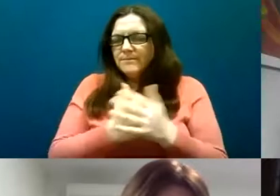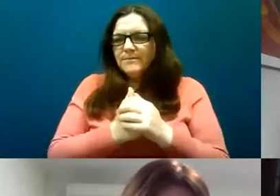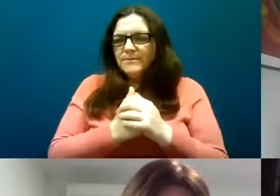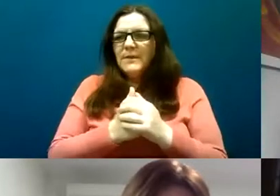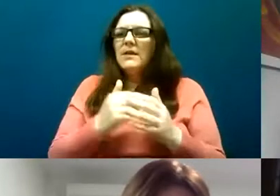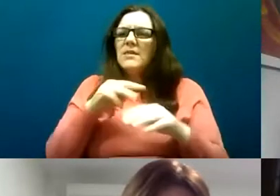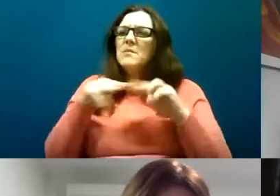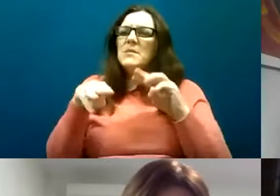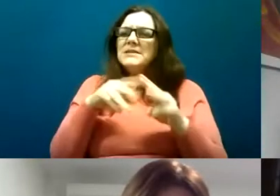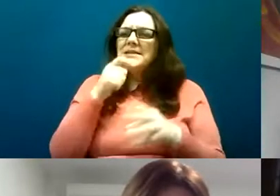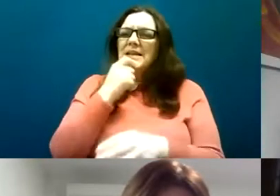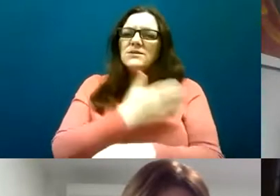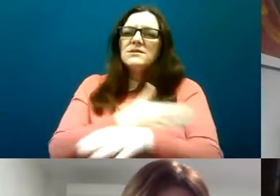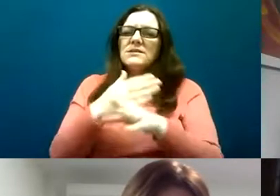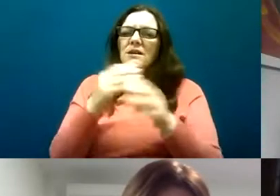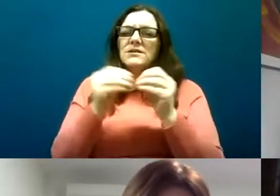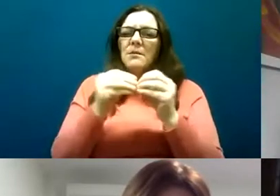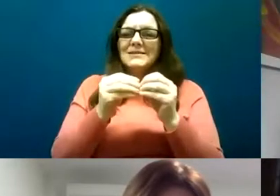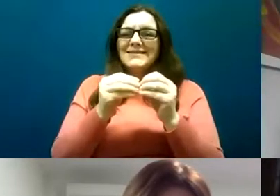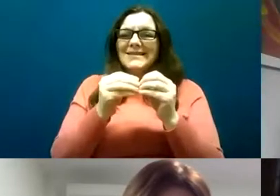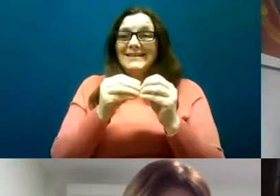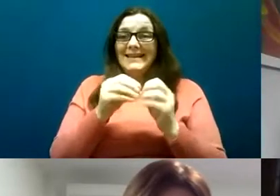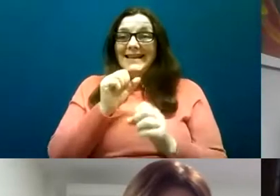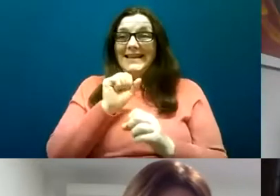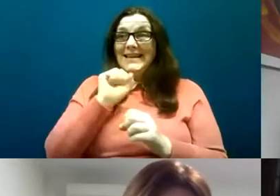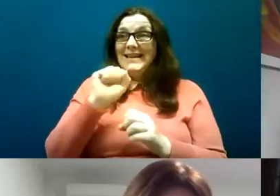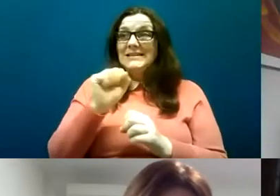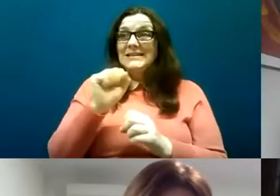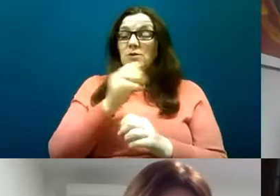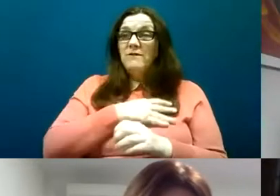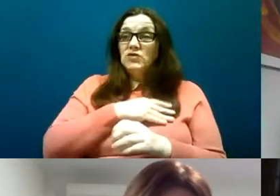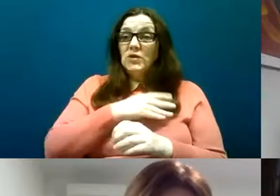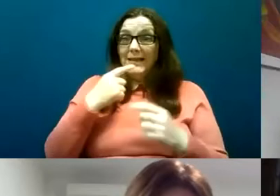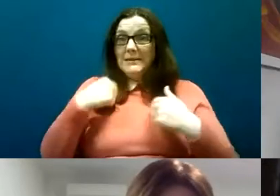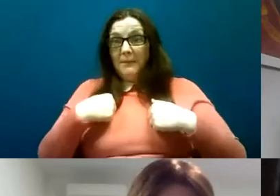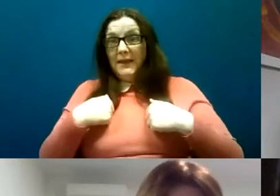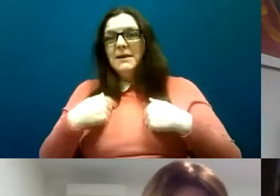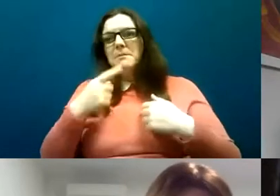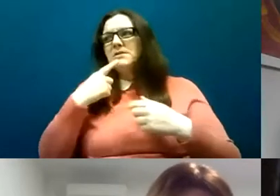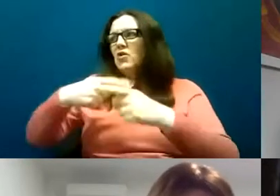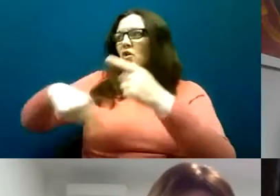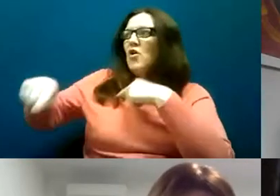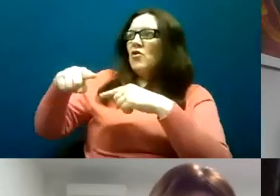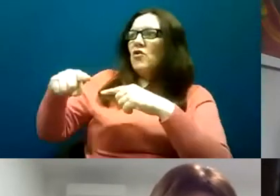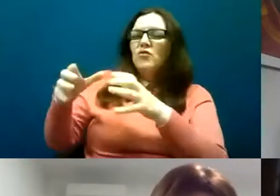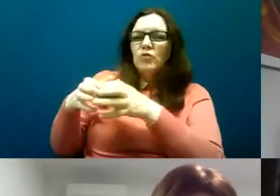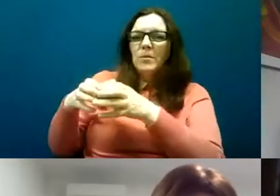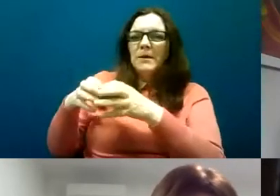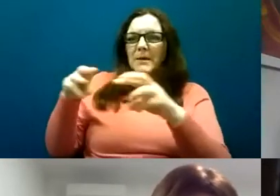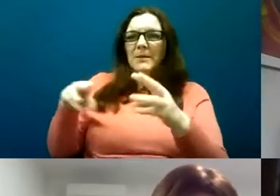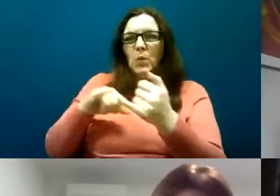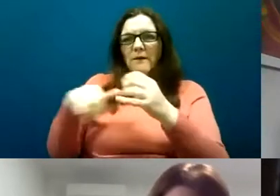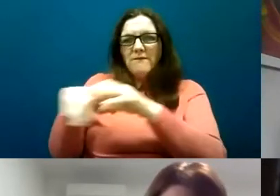opening remarks that his officials that that's me it's also a broader group of officials in the department I deal with homelessness